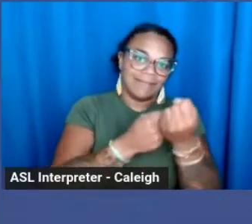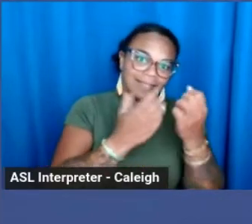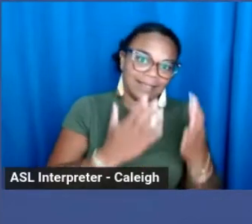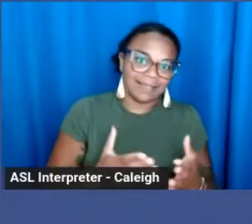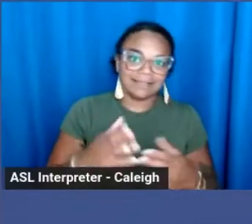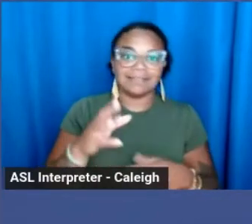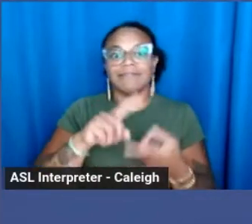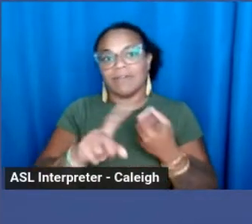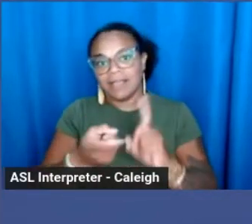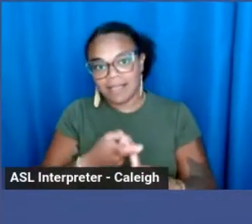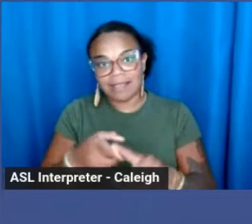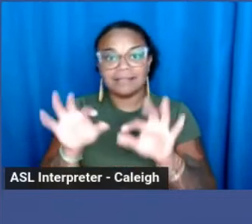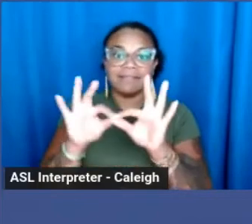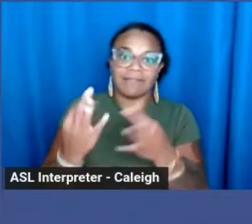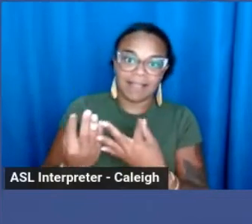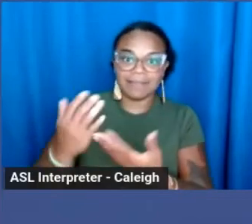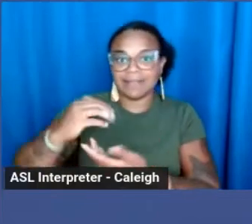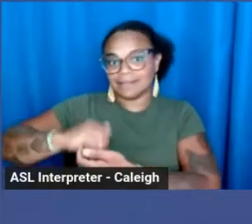allies.